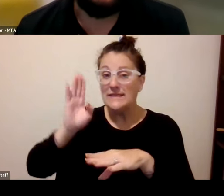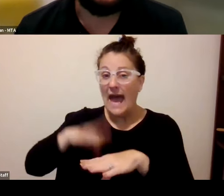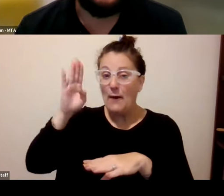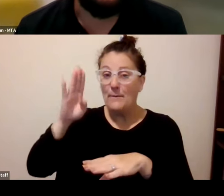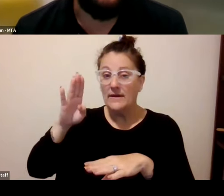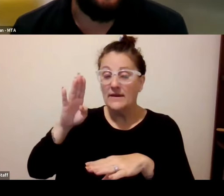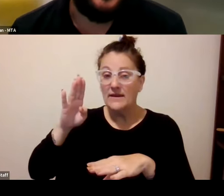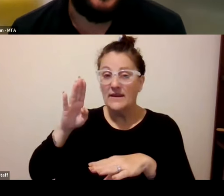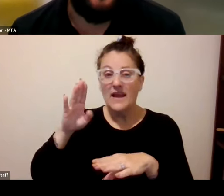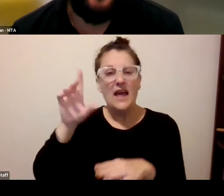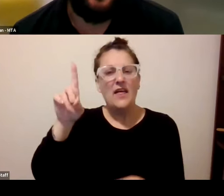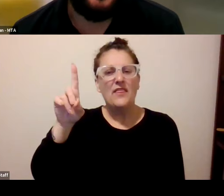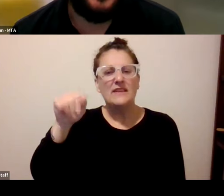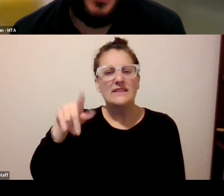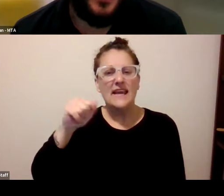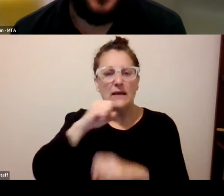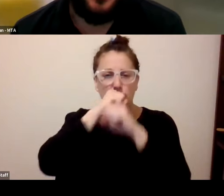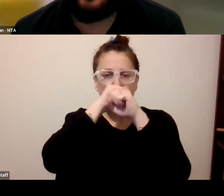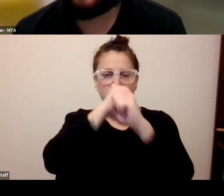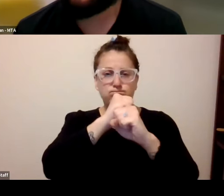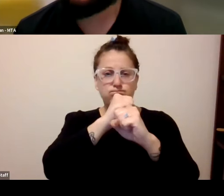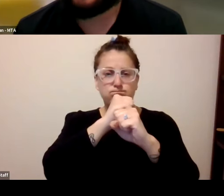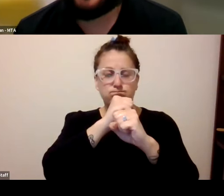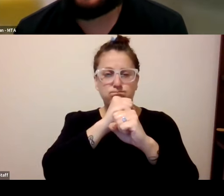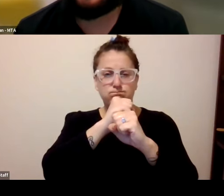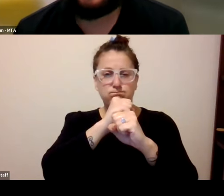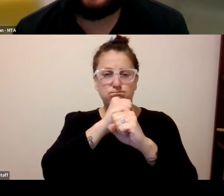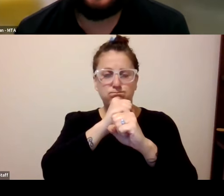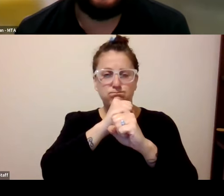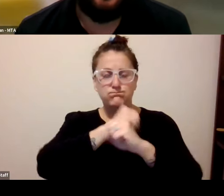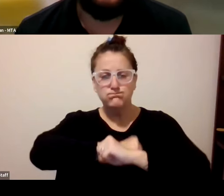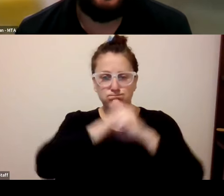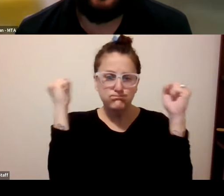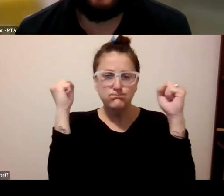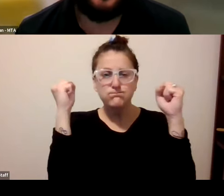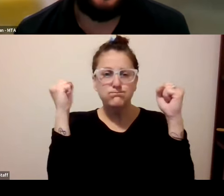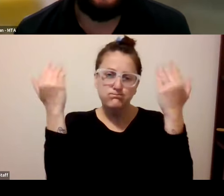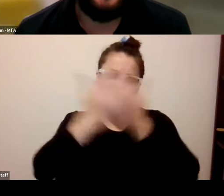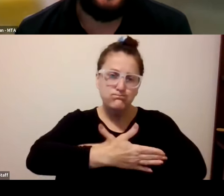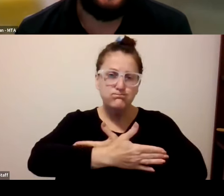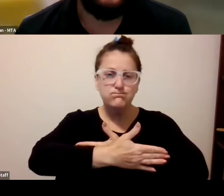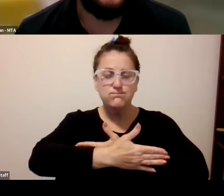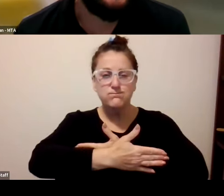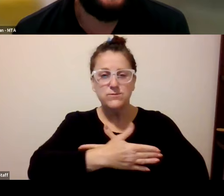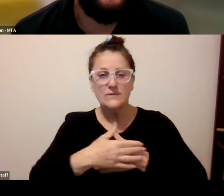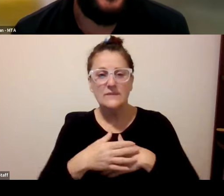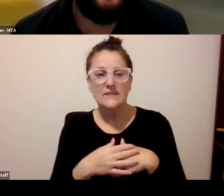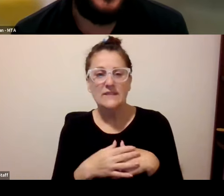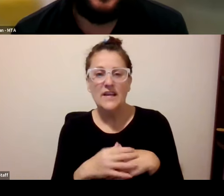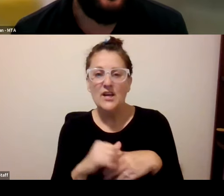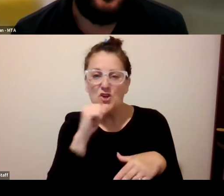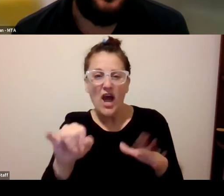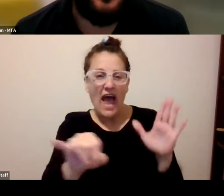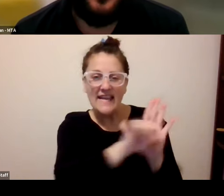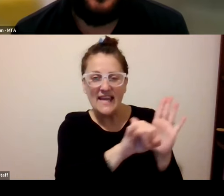data so it's not a free system for folks such as hack um so it's protected and it's also um you're not identified